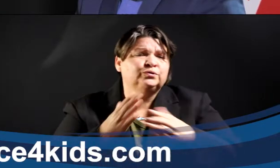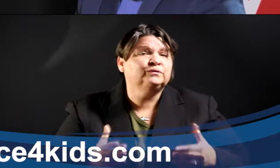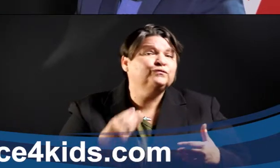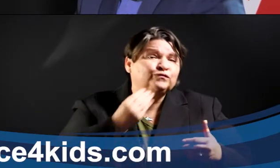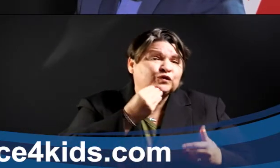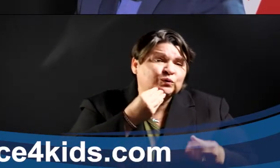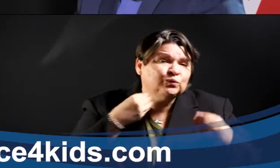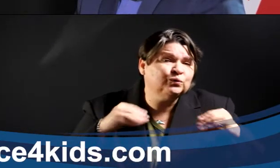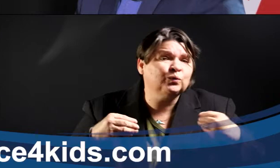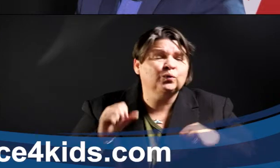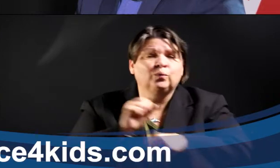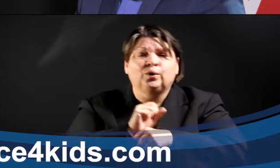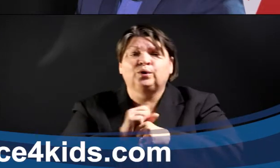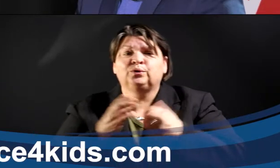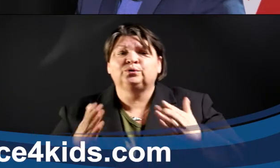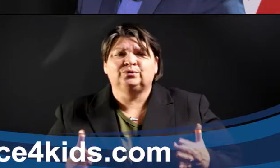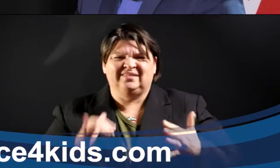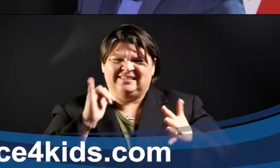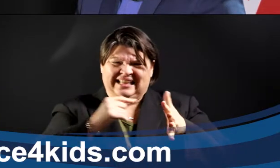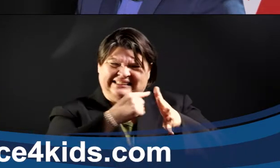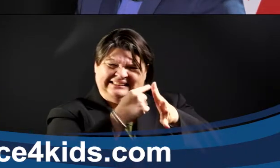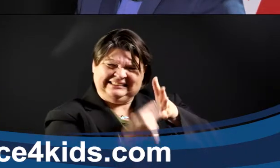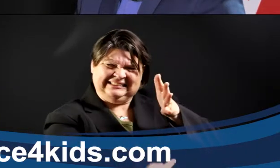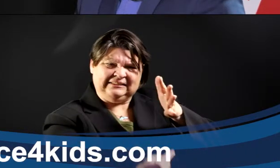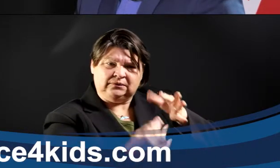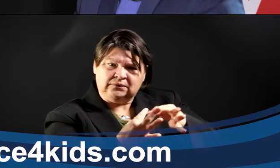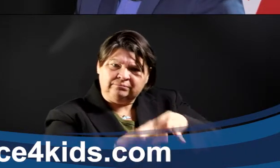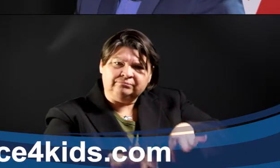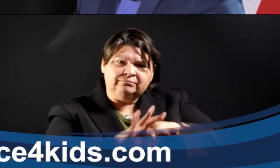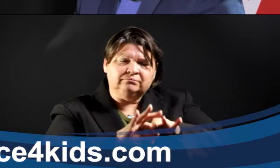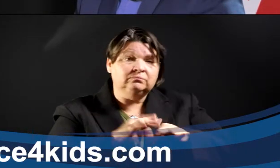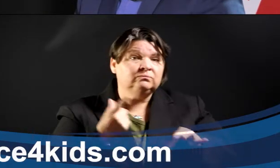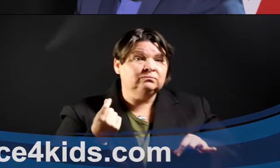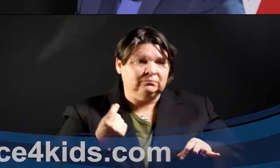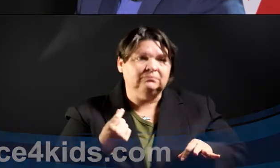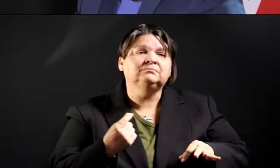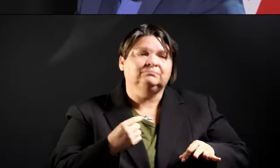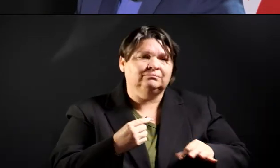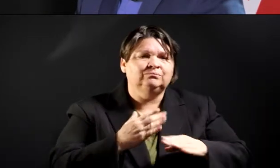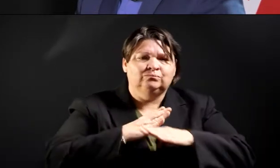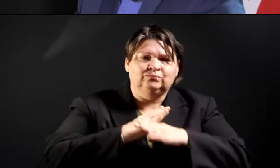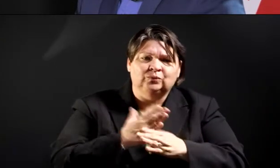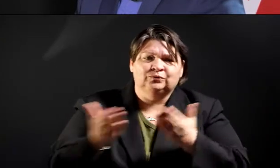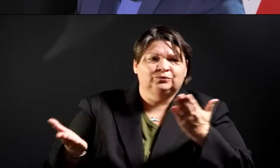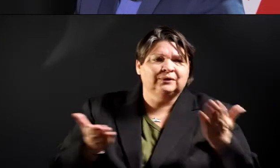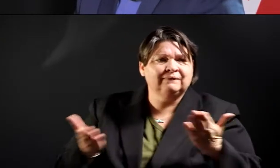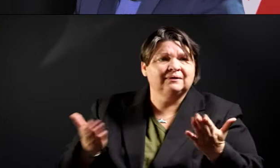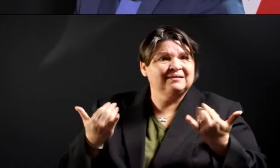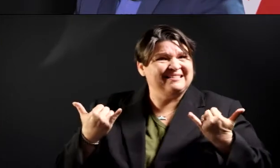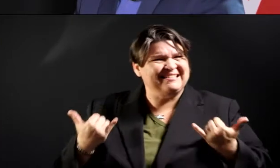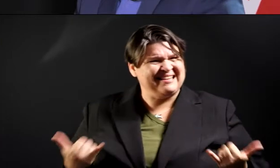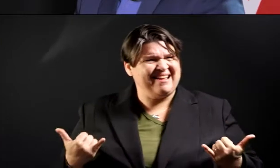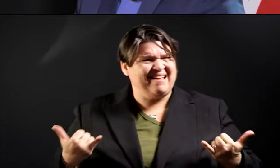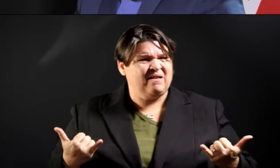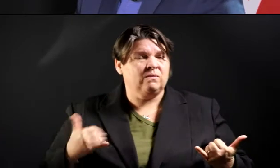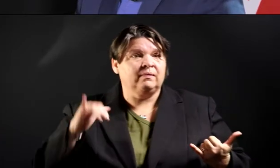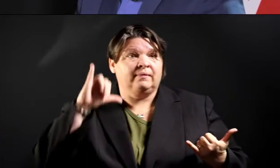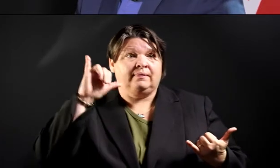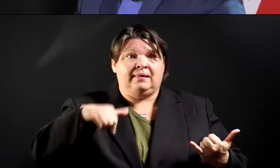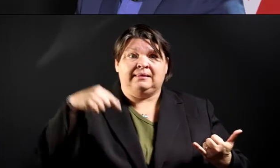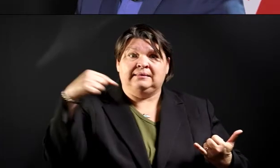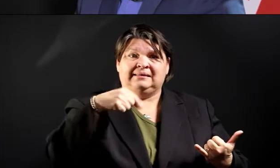everybody that we need who are supplying essential services to us at this time. More importantly, and even more